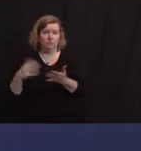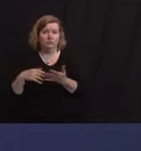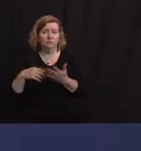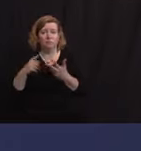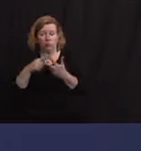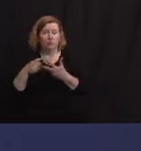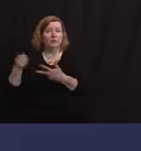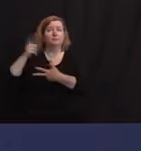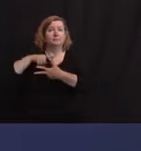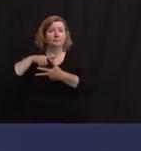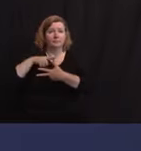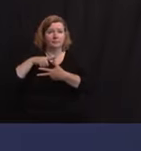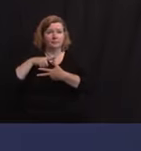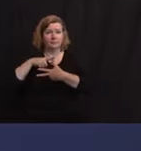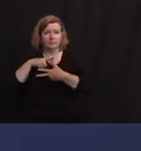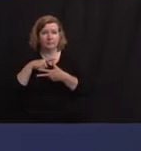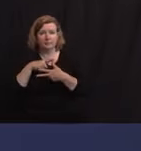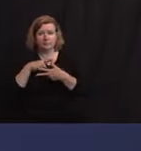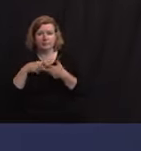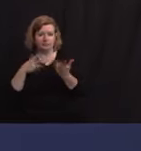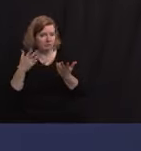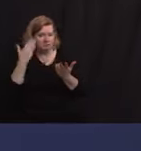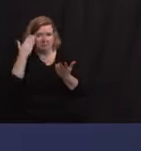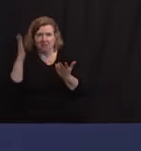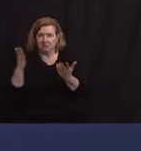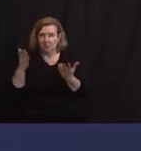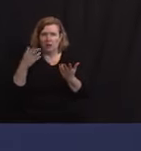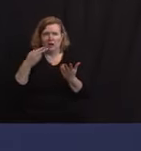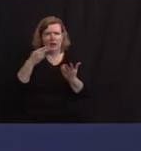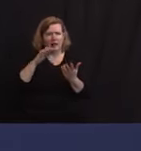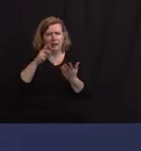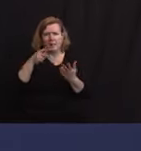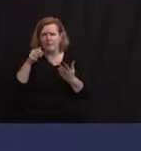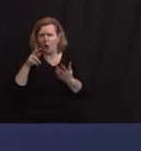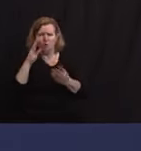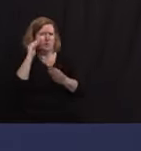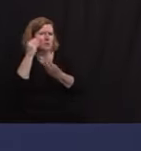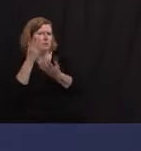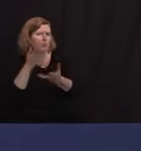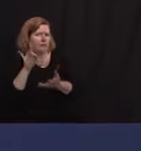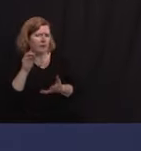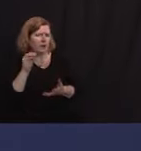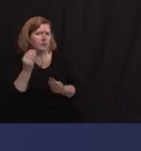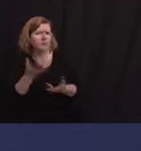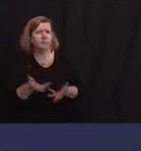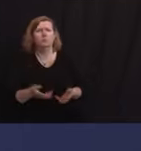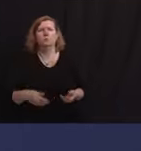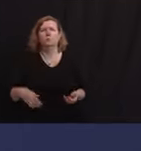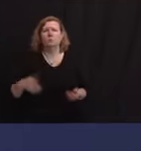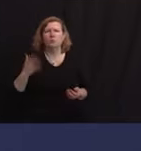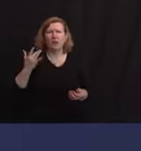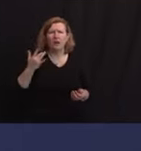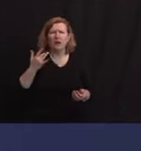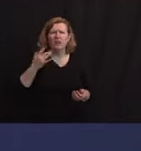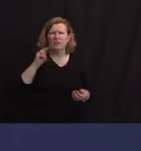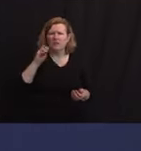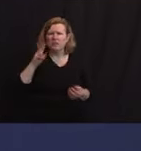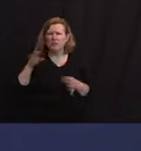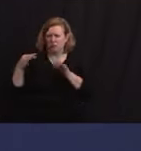on Highland Park. So can we come back to that? I've got no insight as to why. I think your question is why it went from November to today.